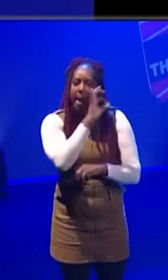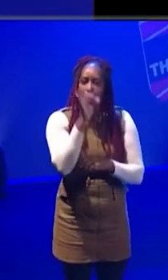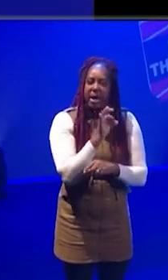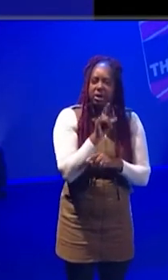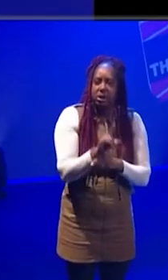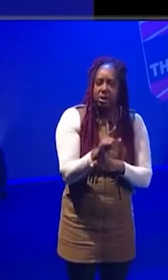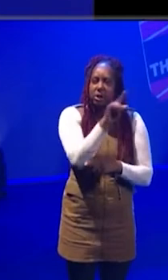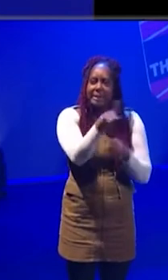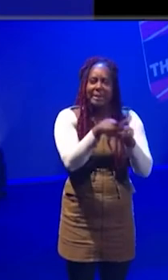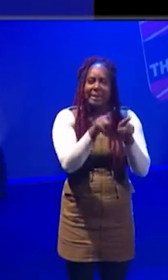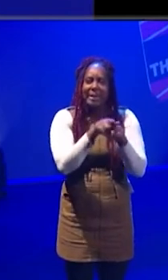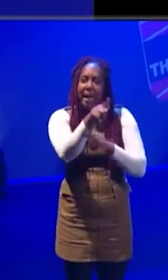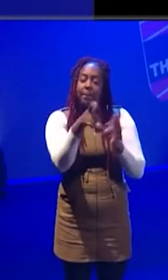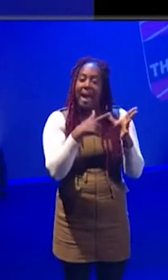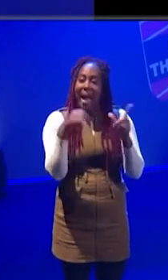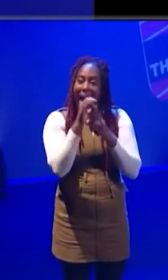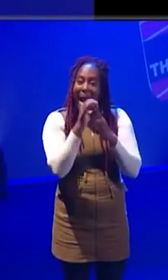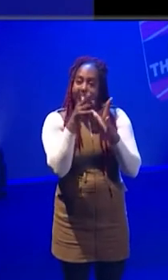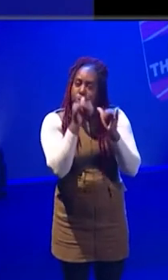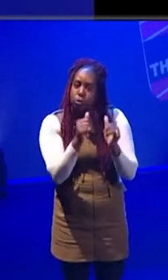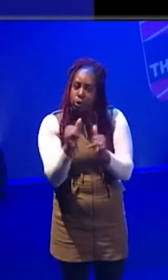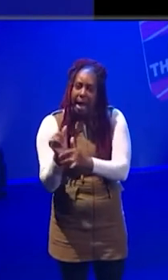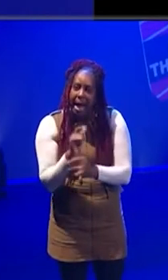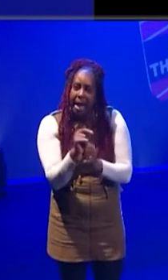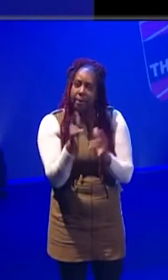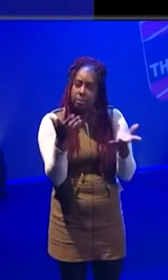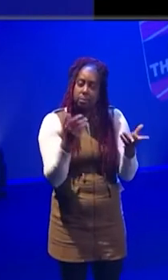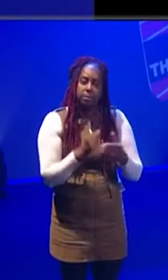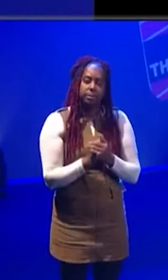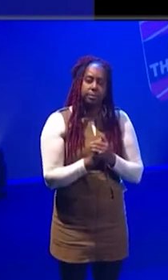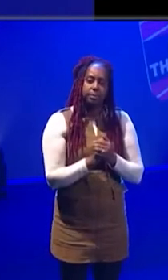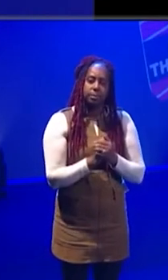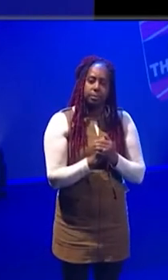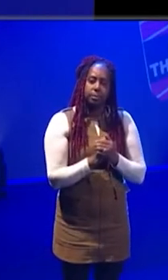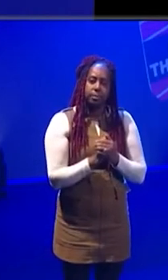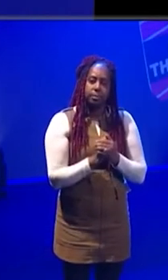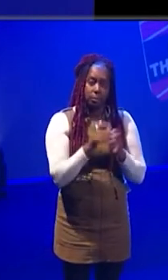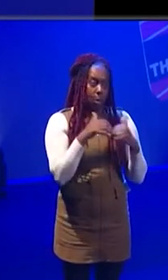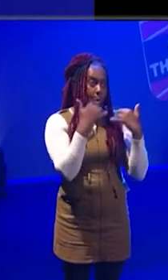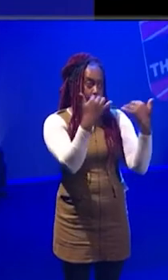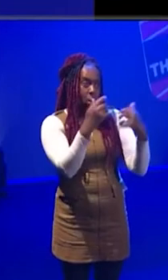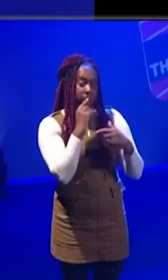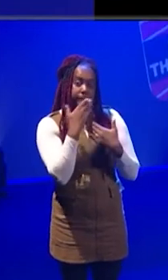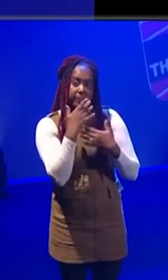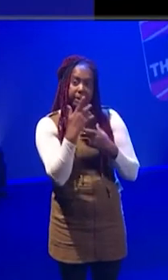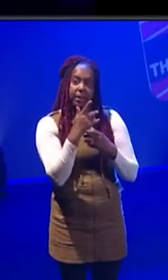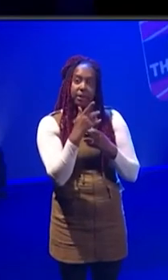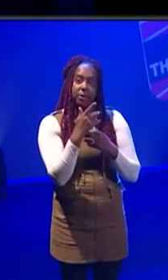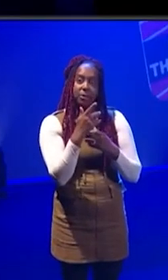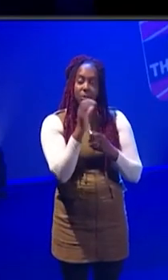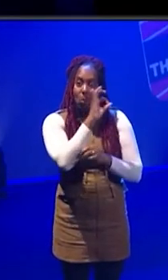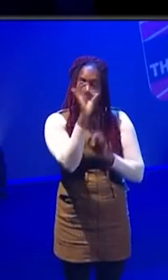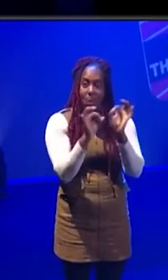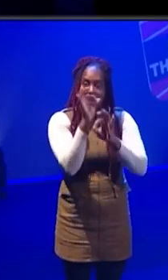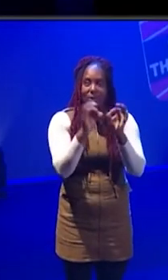you're on Hoover, send it on the app. We will be checking them. We will be calling them out. But yeah, audience members, think of your questions. Because I am expecting